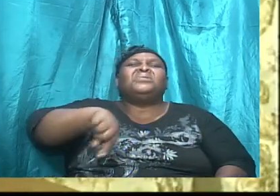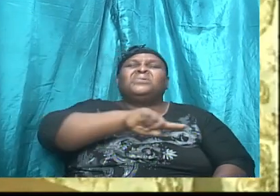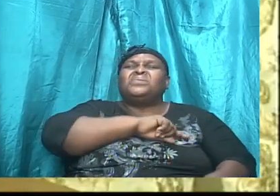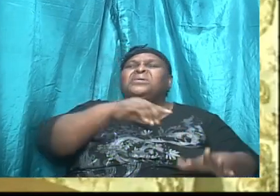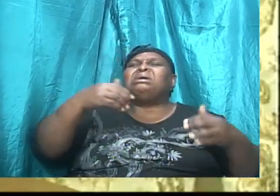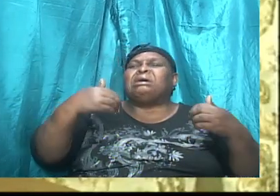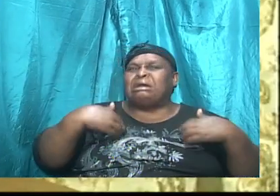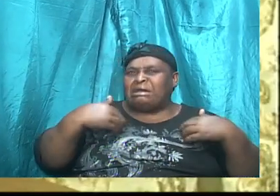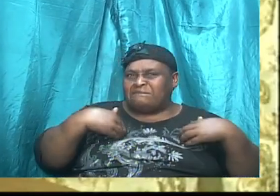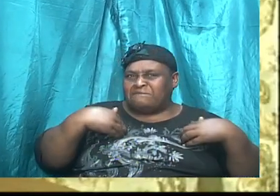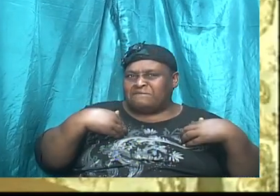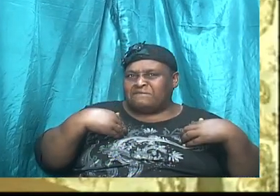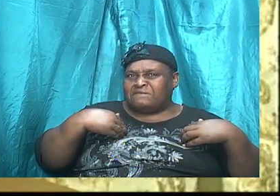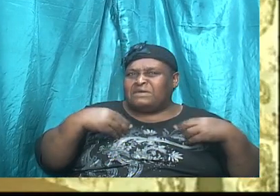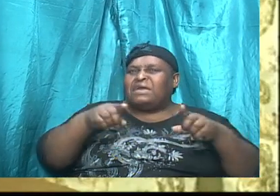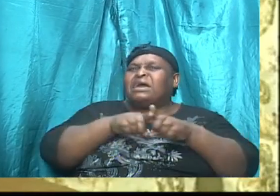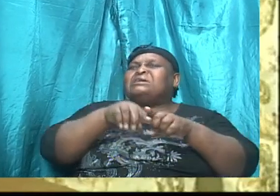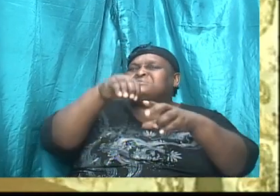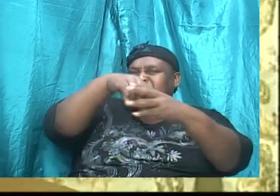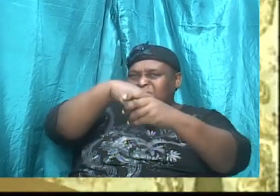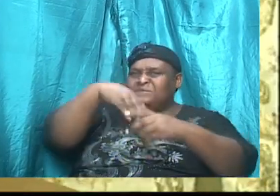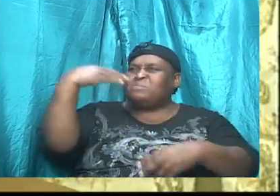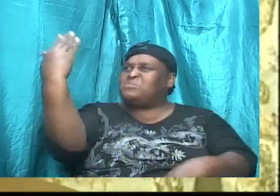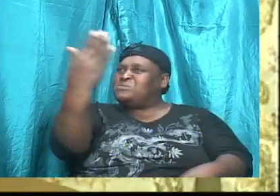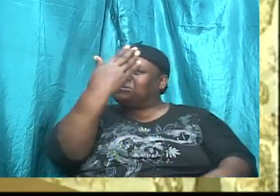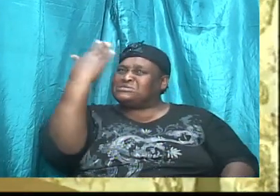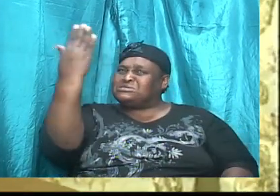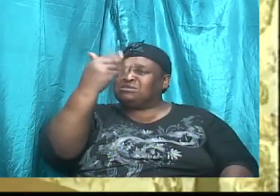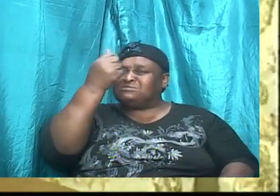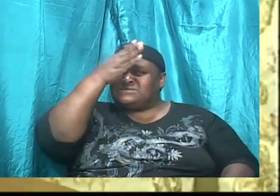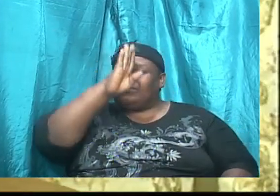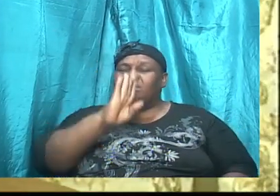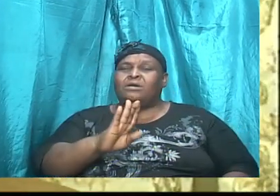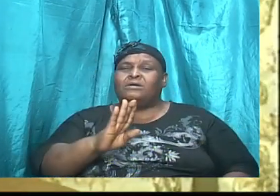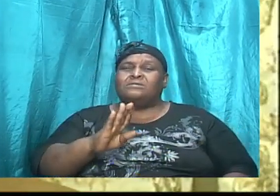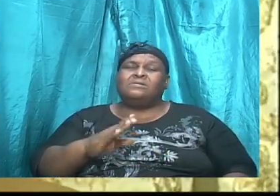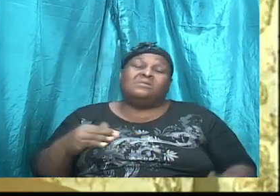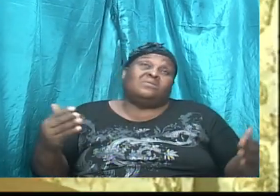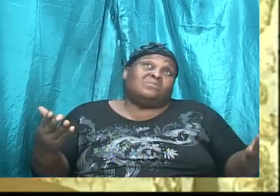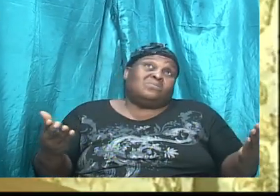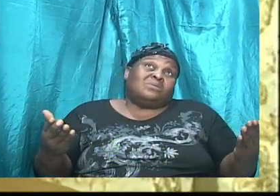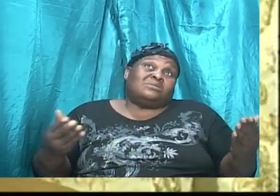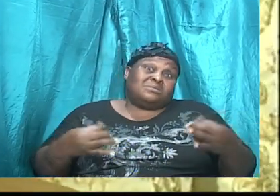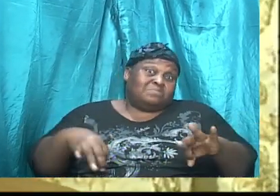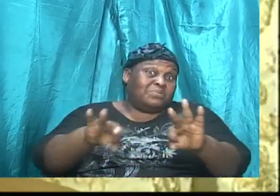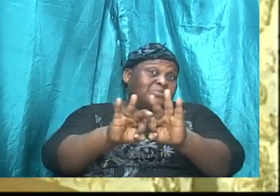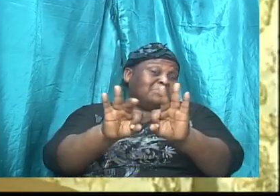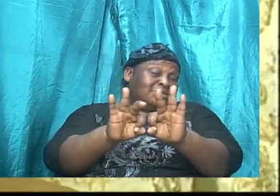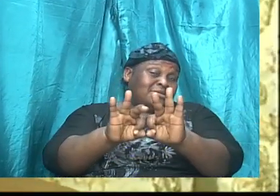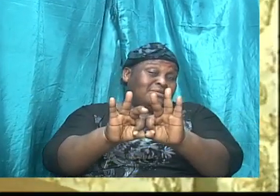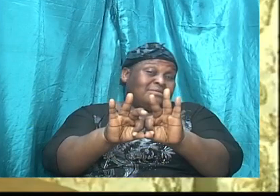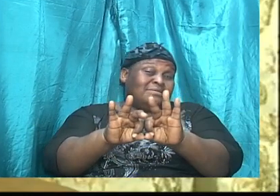in the presence of God. What is important is the, is the,